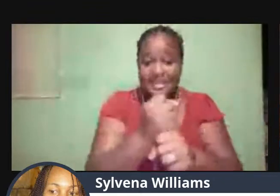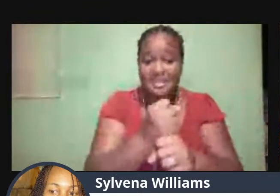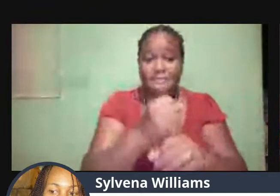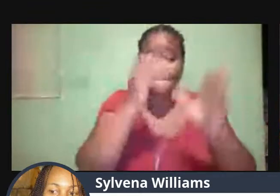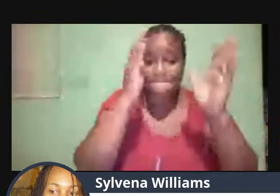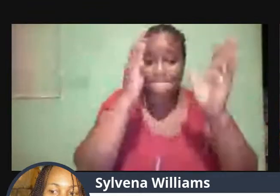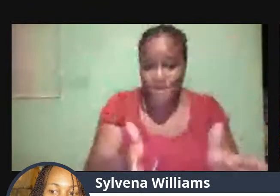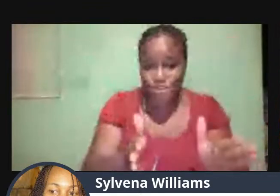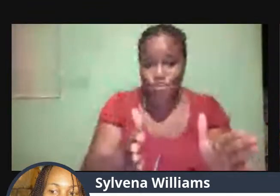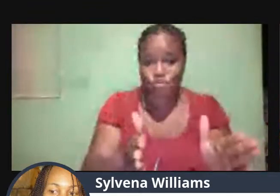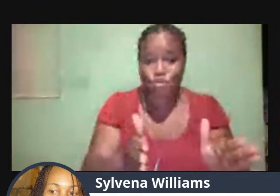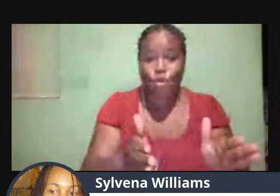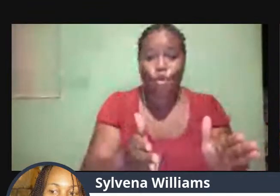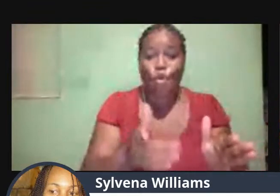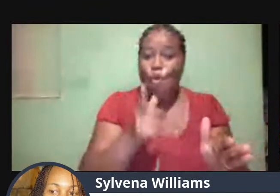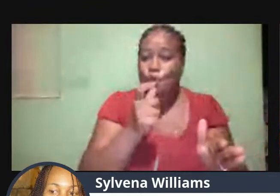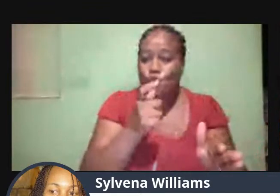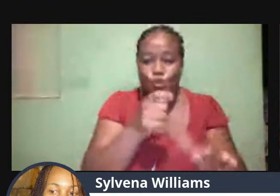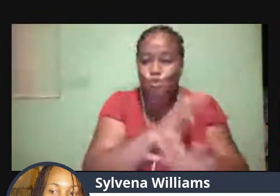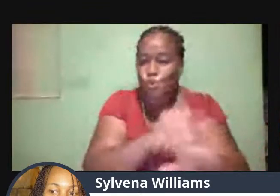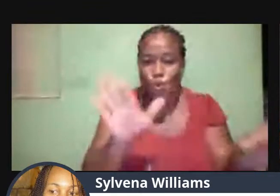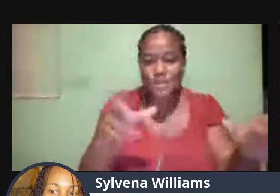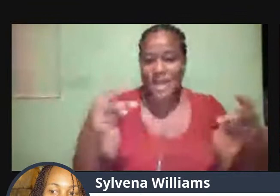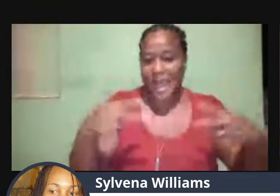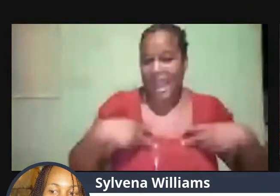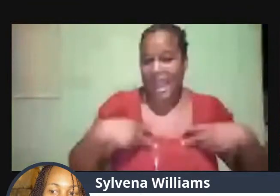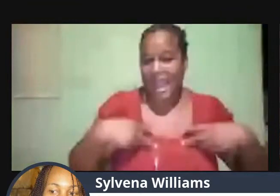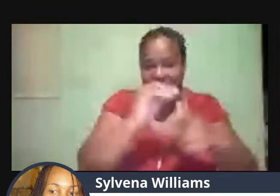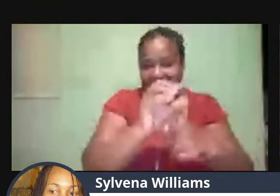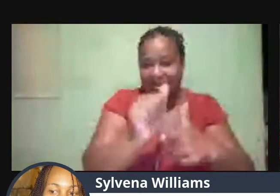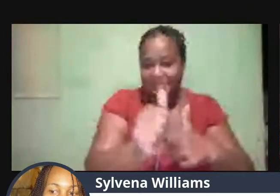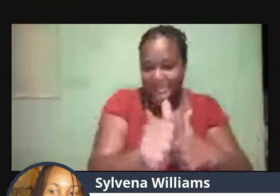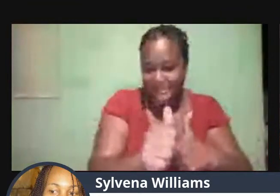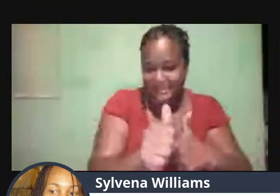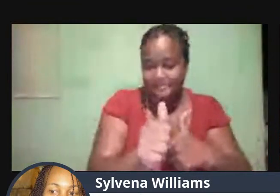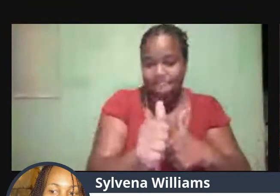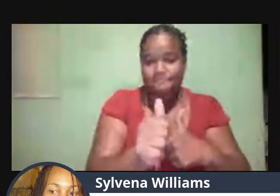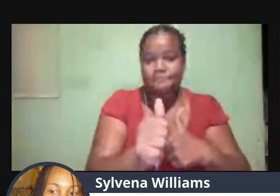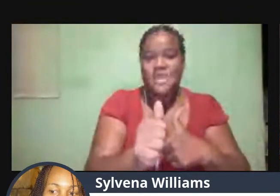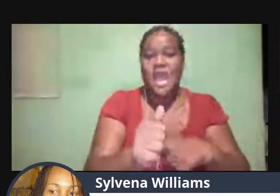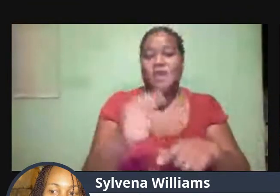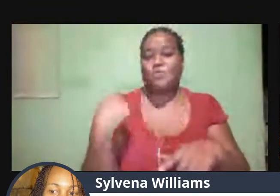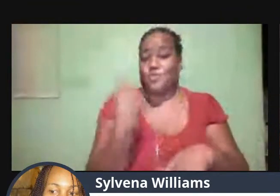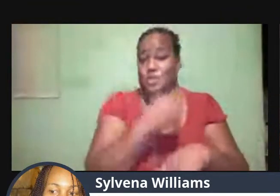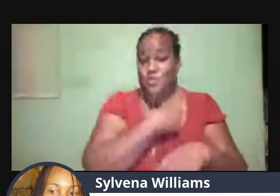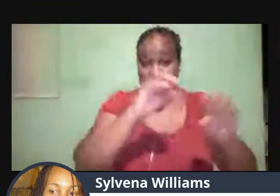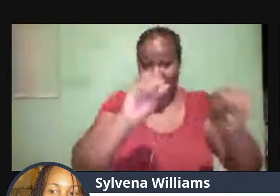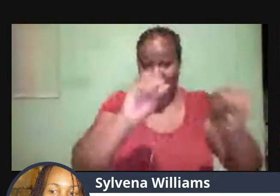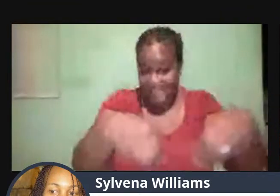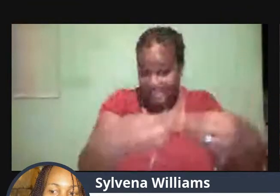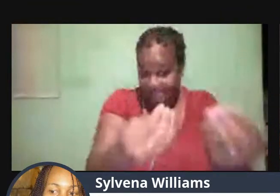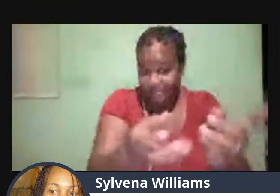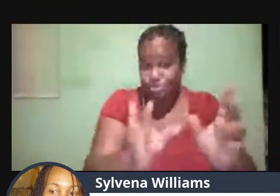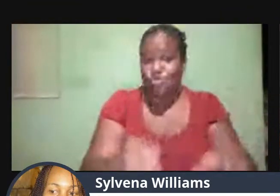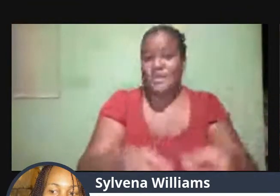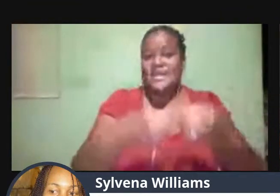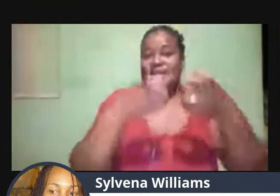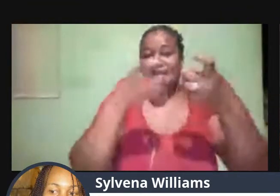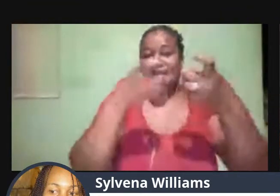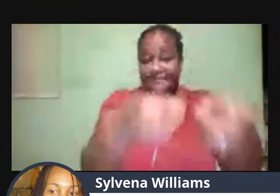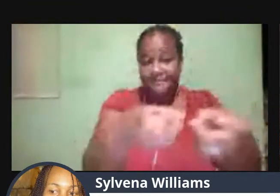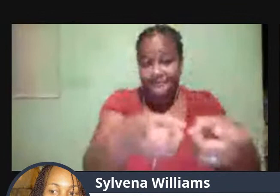Who do not have disabilities. And we will be giving you gifts. So two